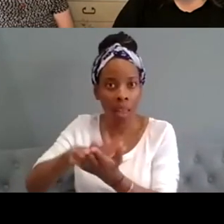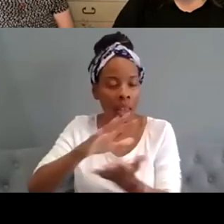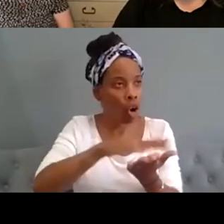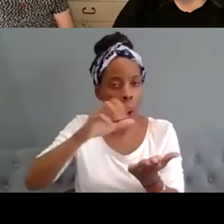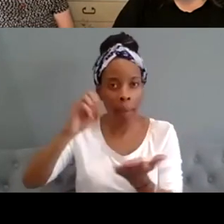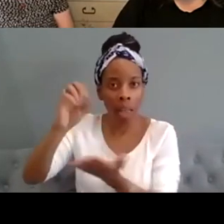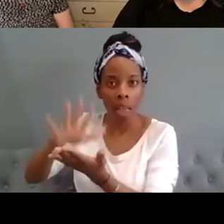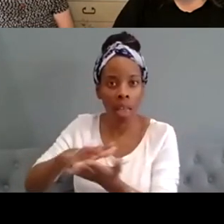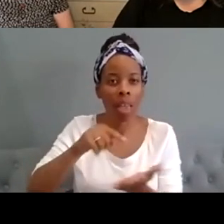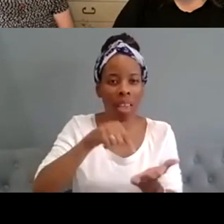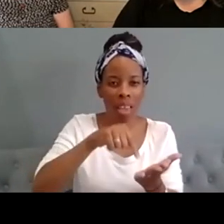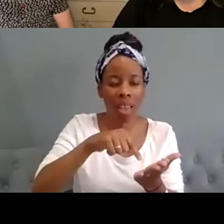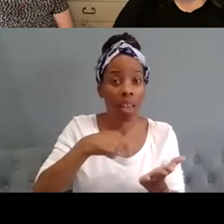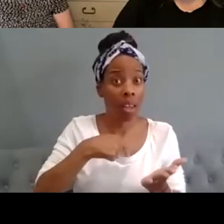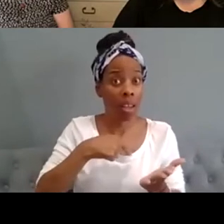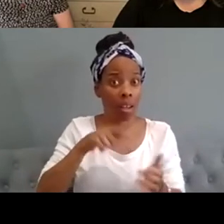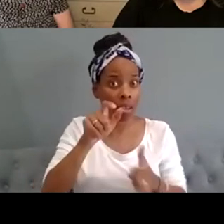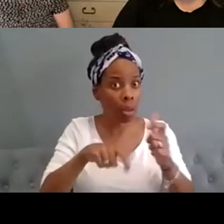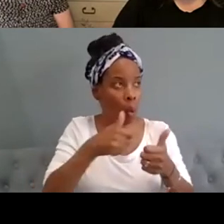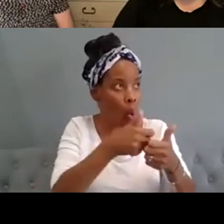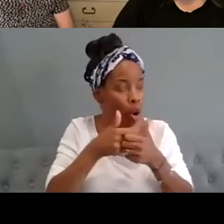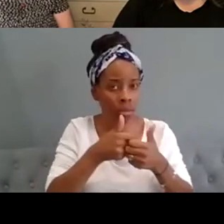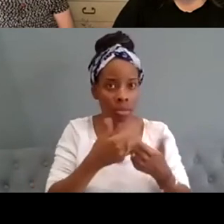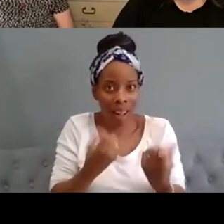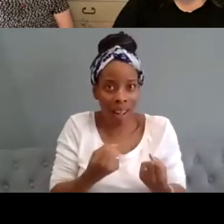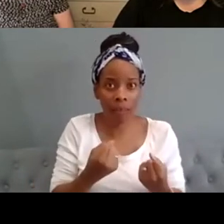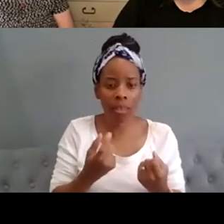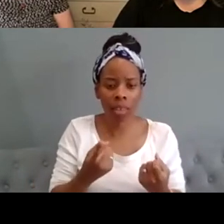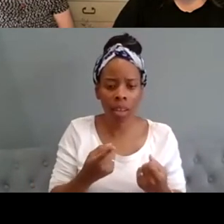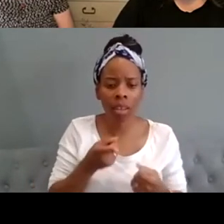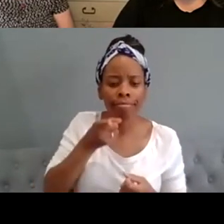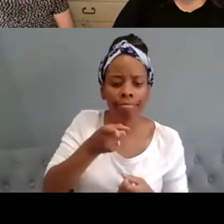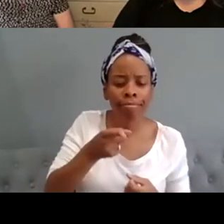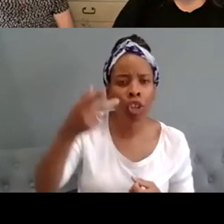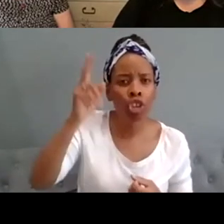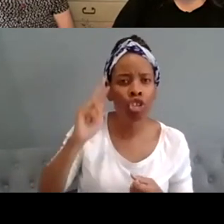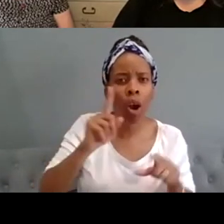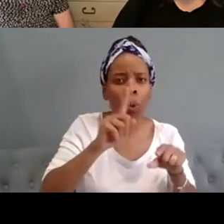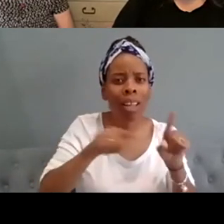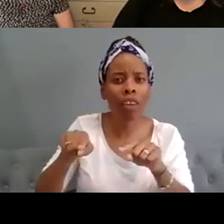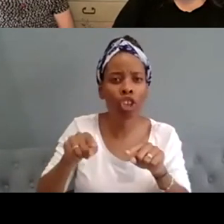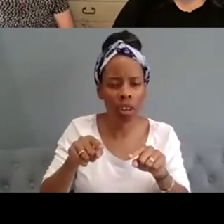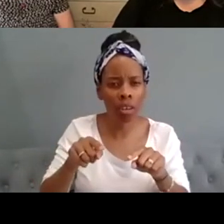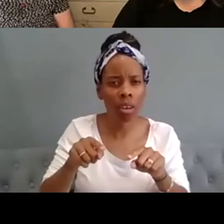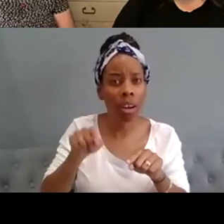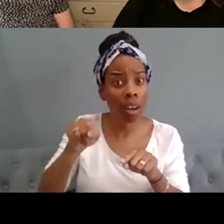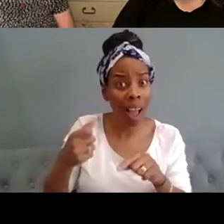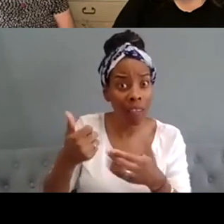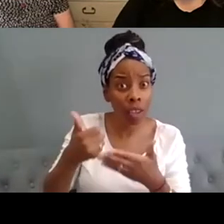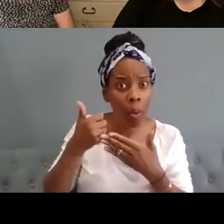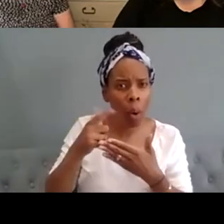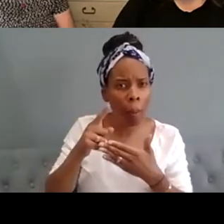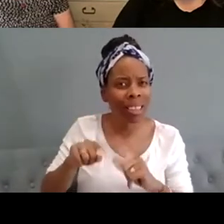structures that um neurodivergent artists have that there does seem to be to use anna's kind of